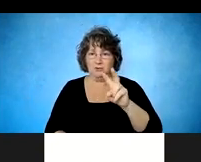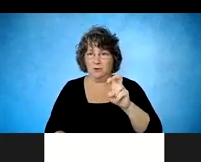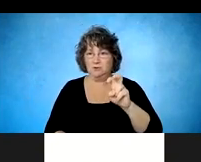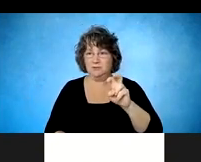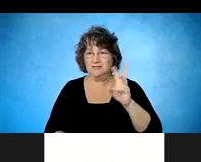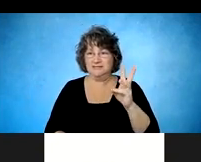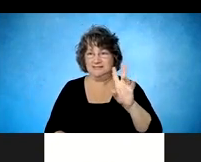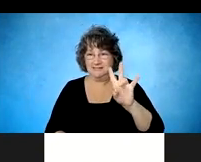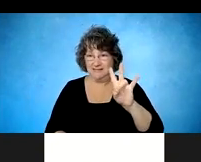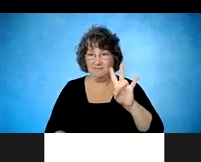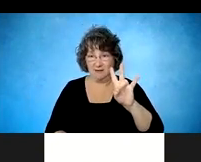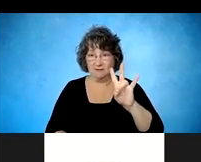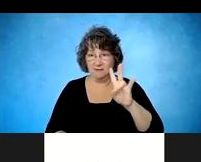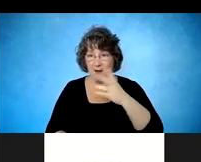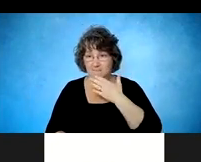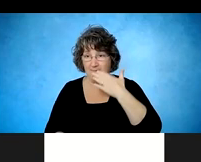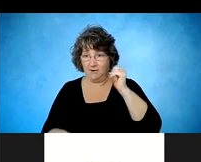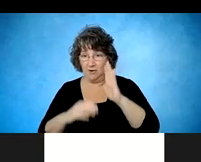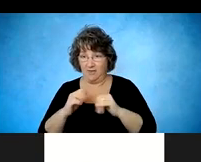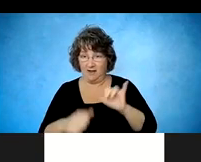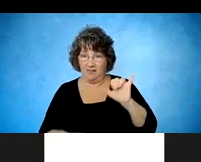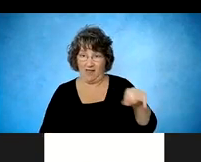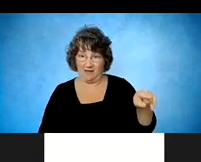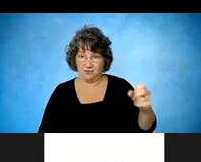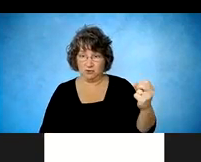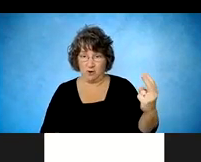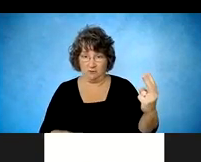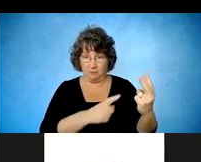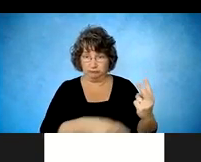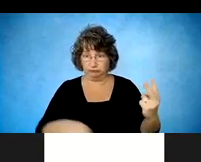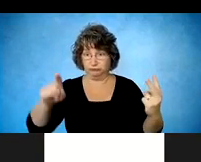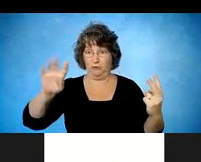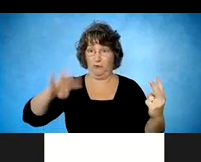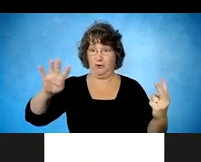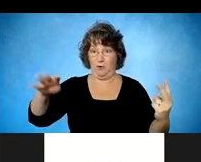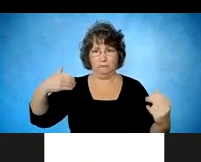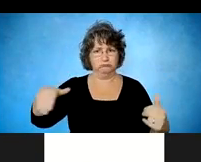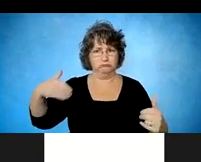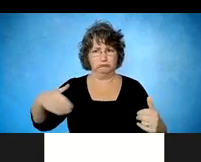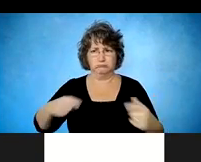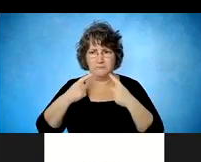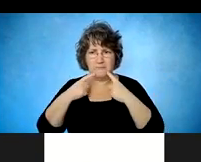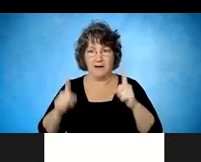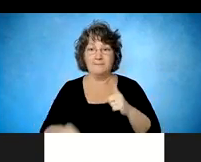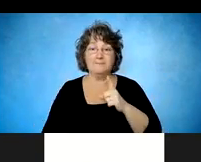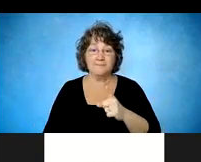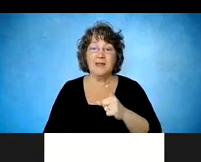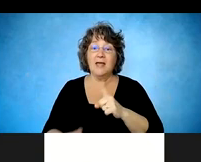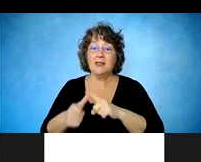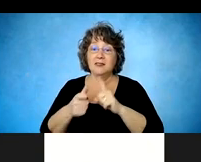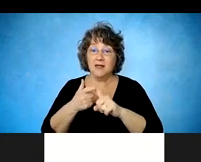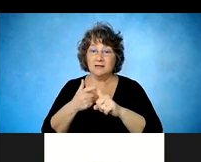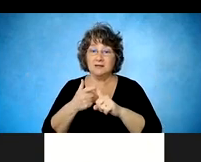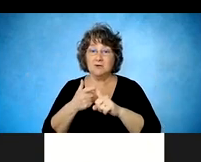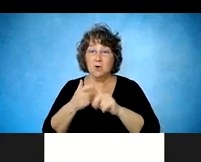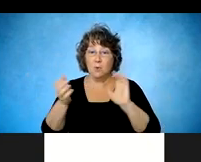benchmark. Um, next in effort to control for the economy, we compare our outcomes to, um, spinal